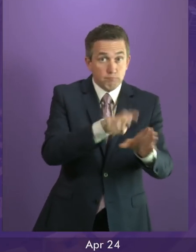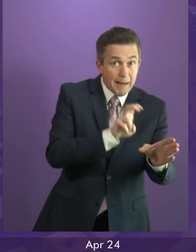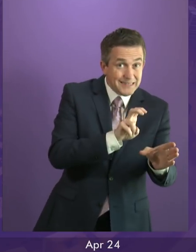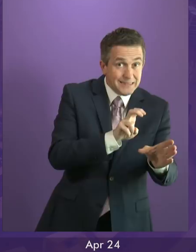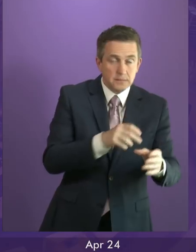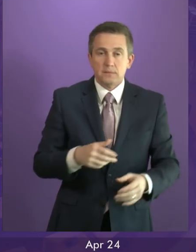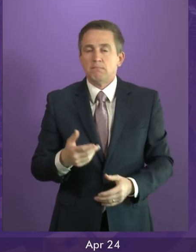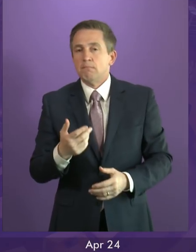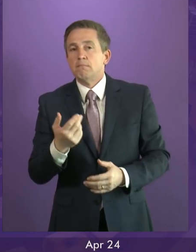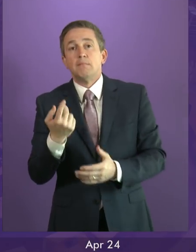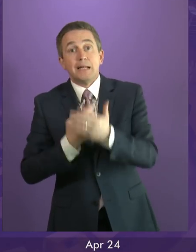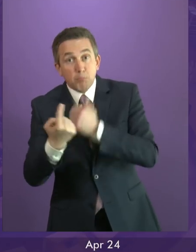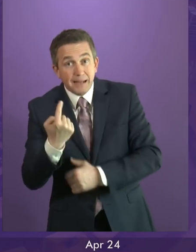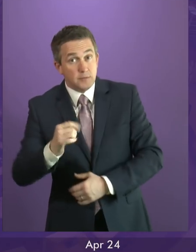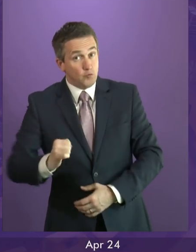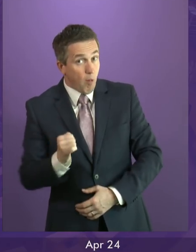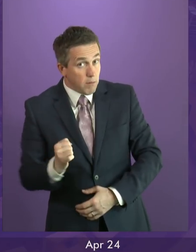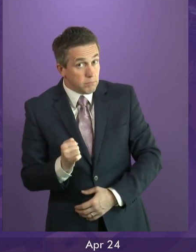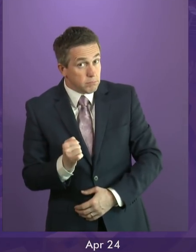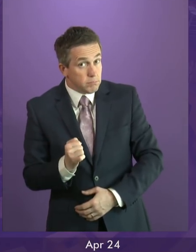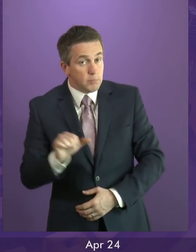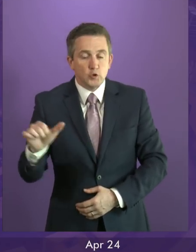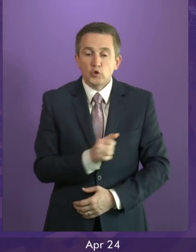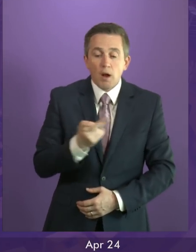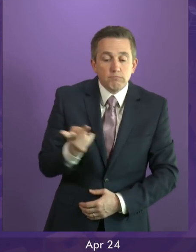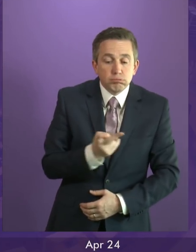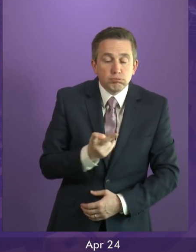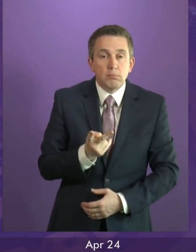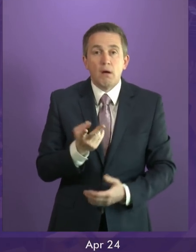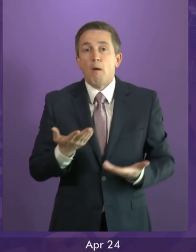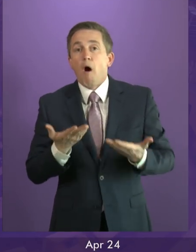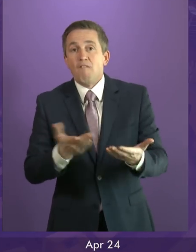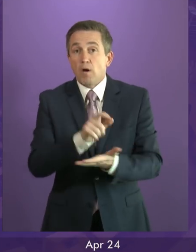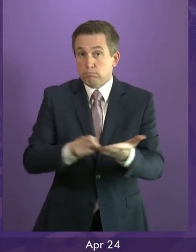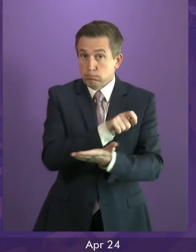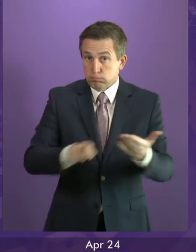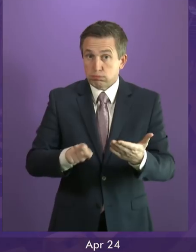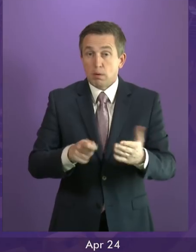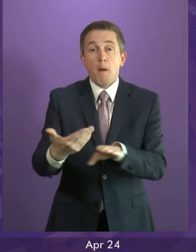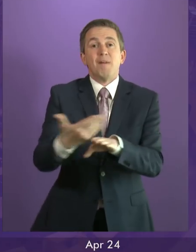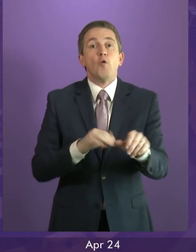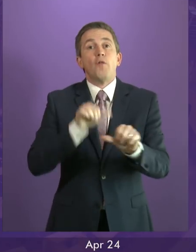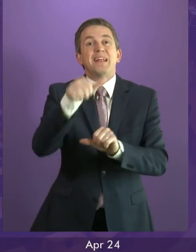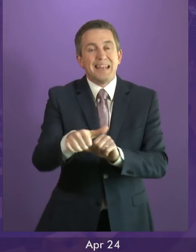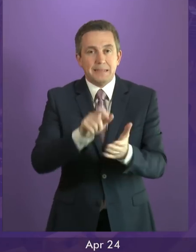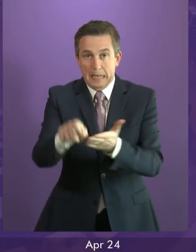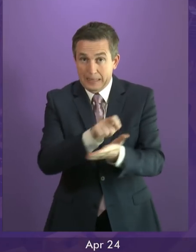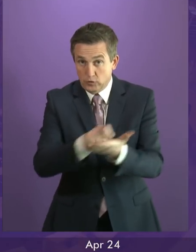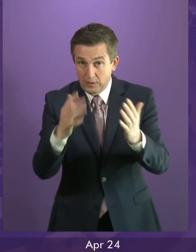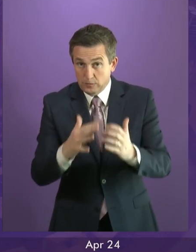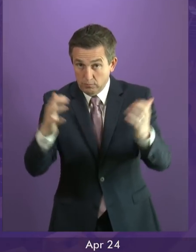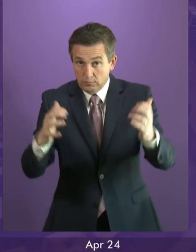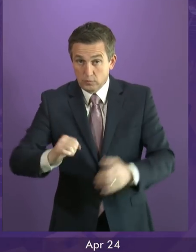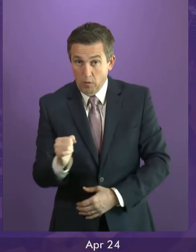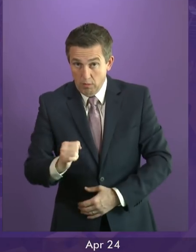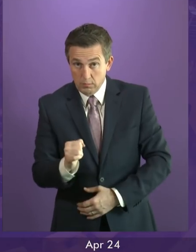independent European nation should be offered in the lifetime of this Parliament. If Scotland is taken